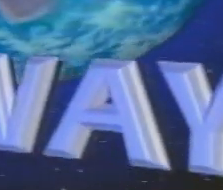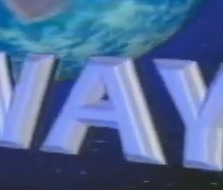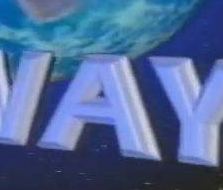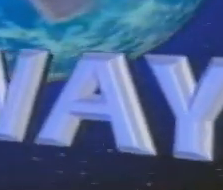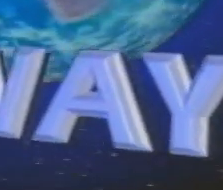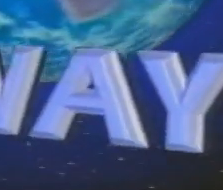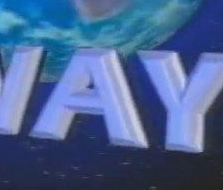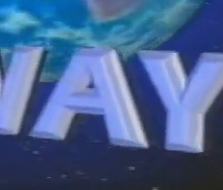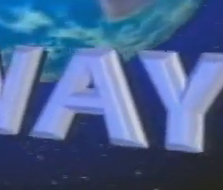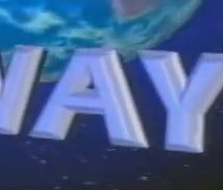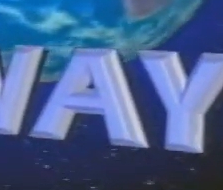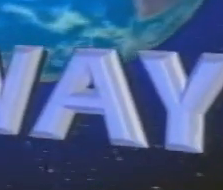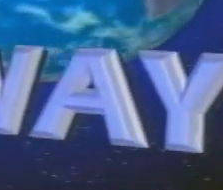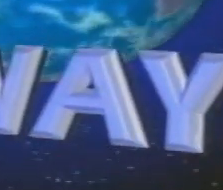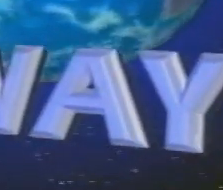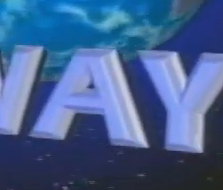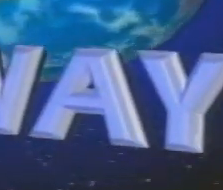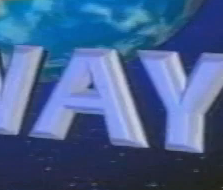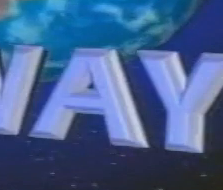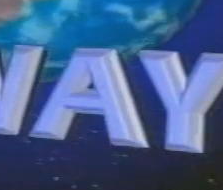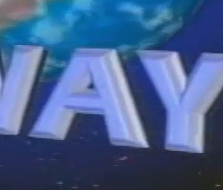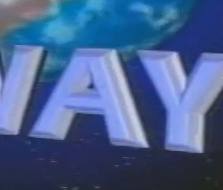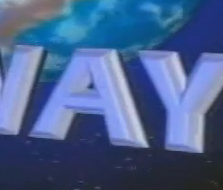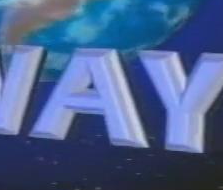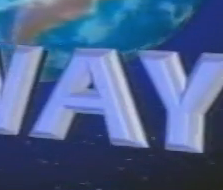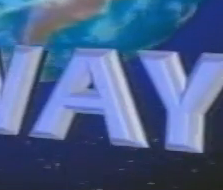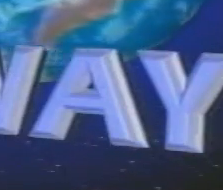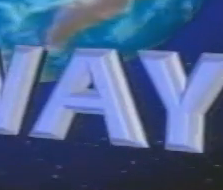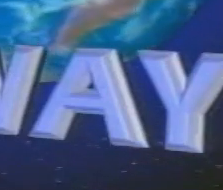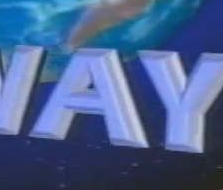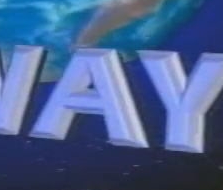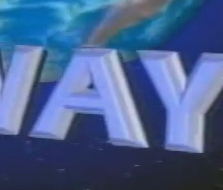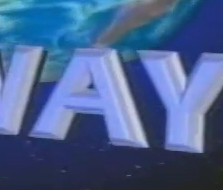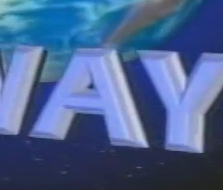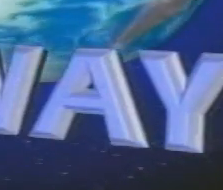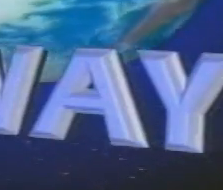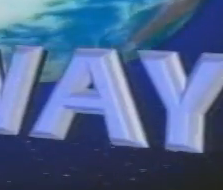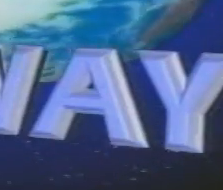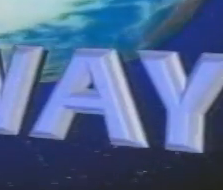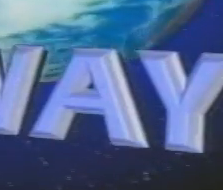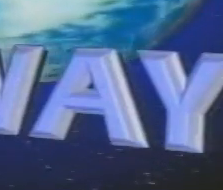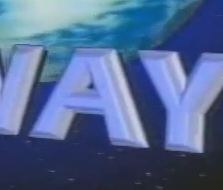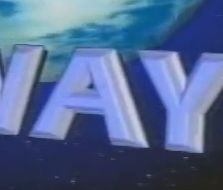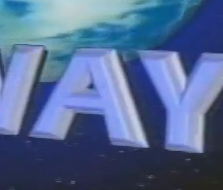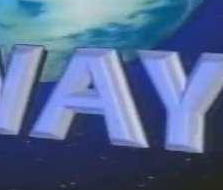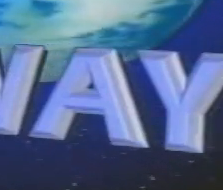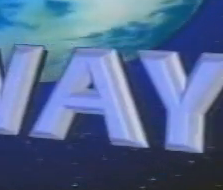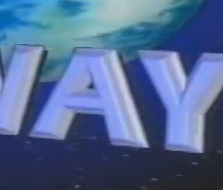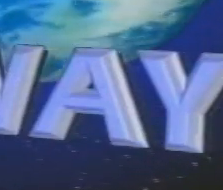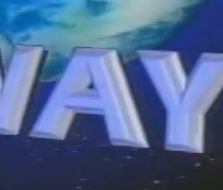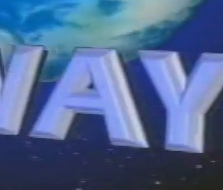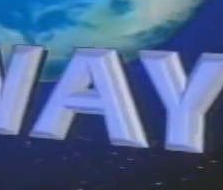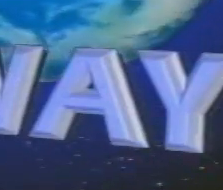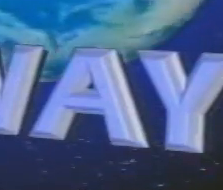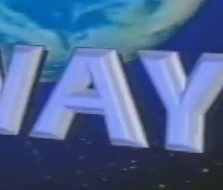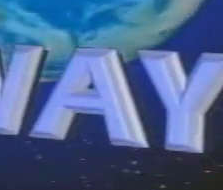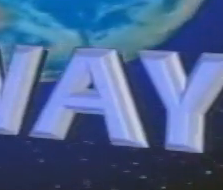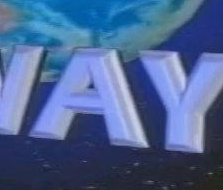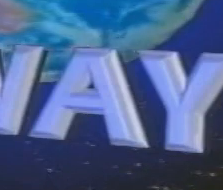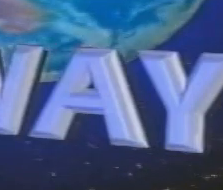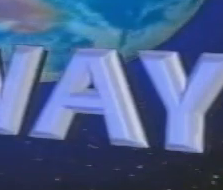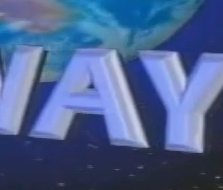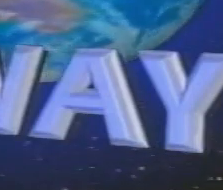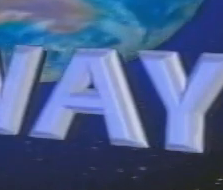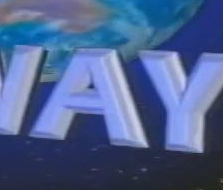and hustle and confusion of modern living, the Lord has a way. We believe that the Bible is God's revelation